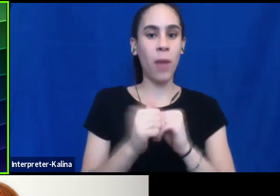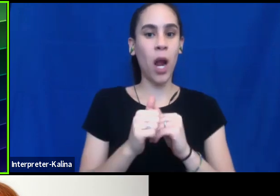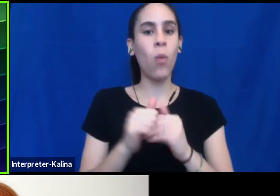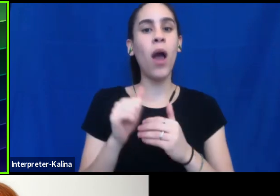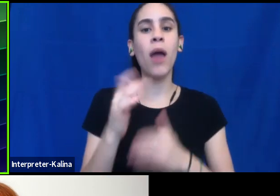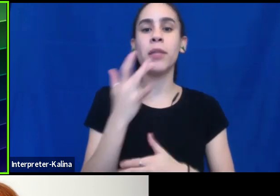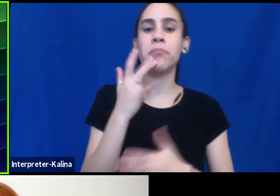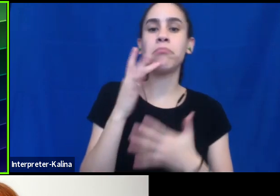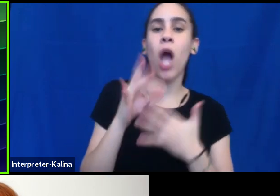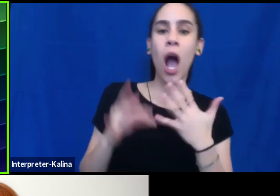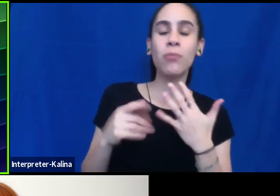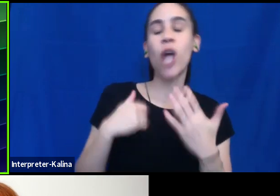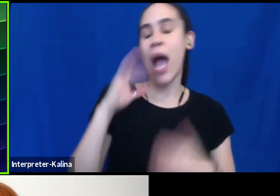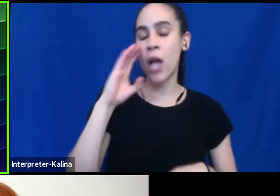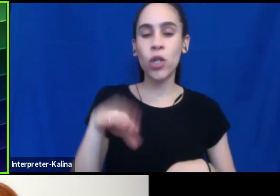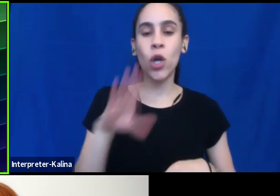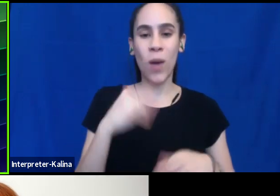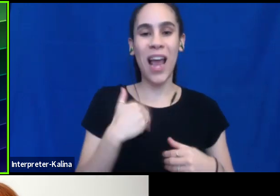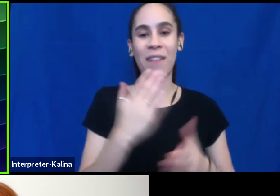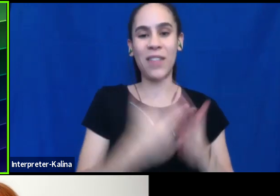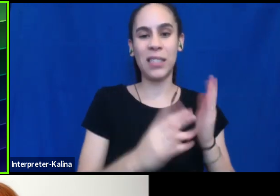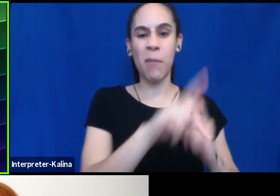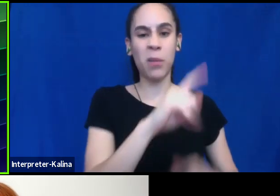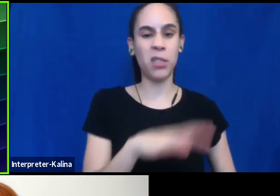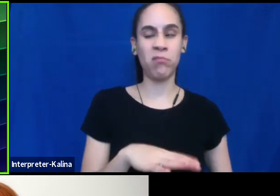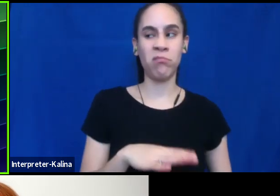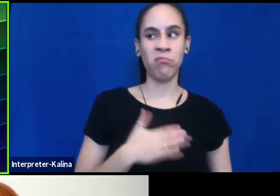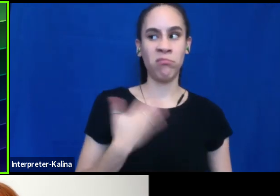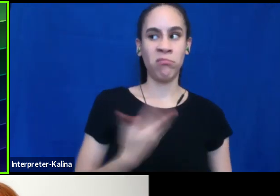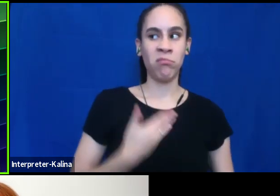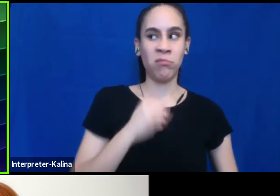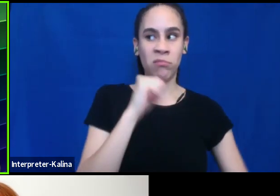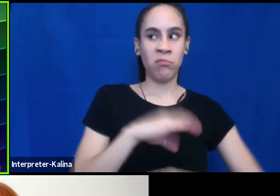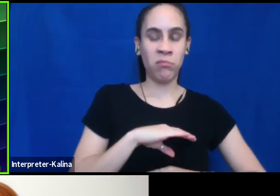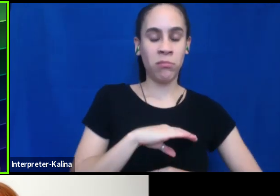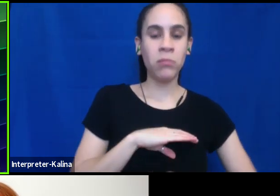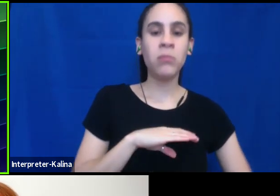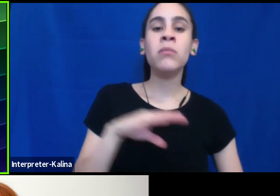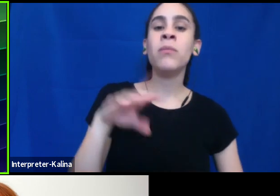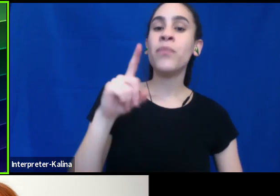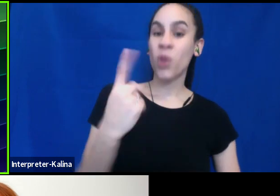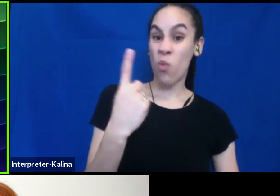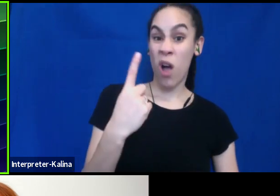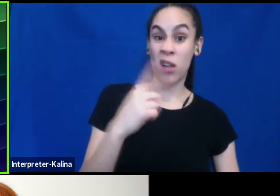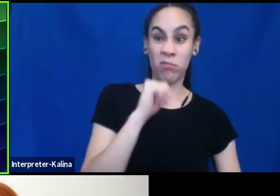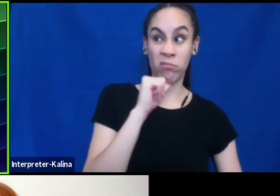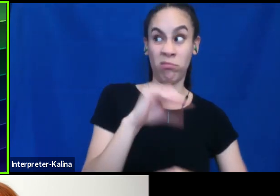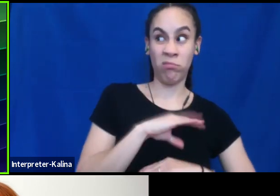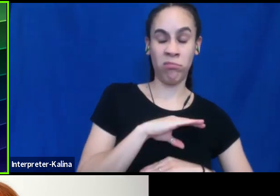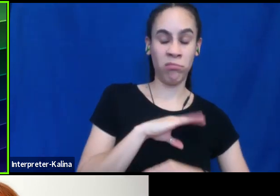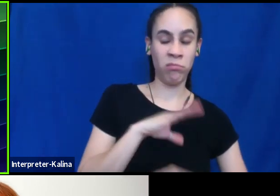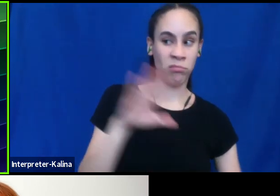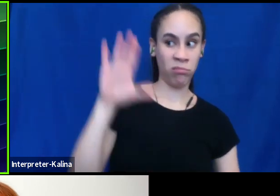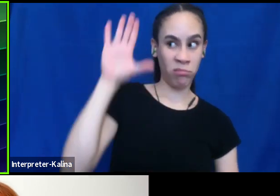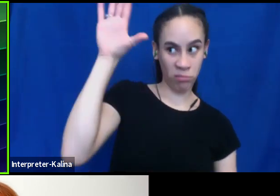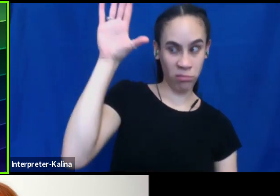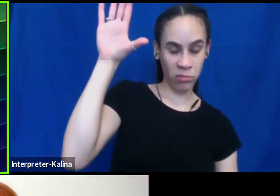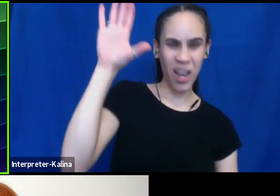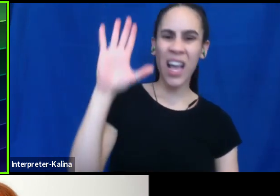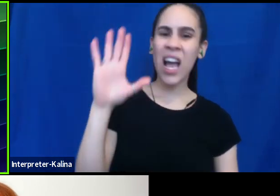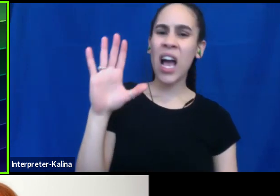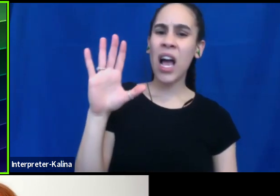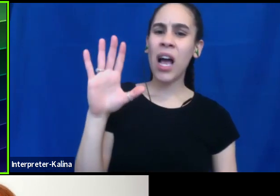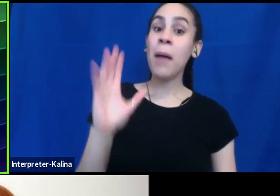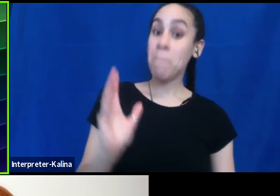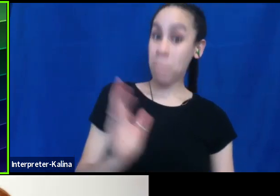be some unhappy campers there. Um, and one, one unhappy camper raised his hand and said in such an incredibly